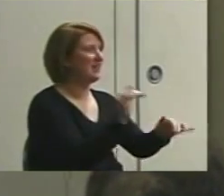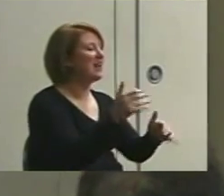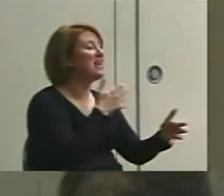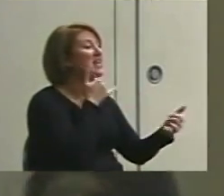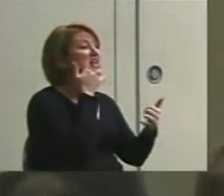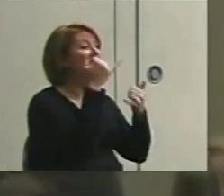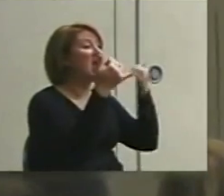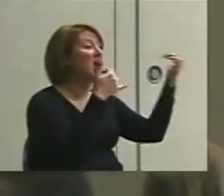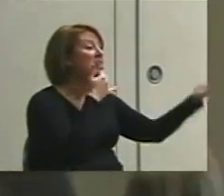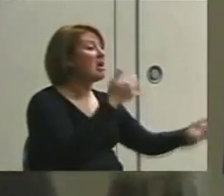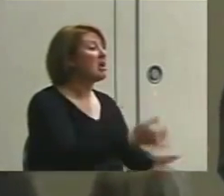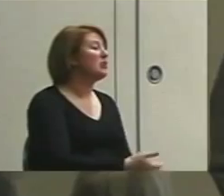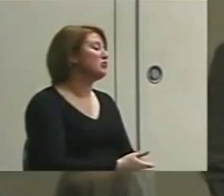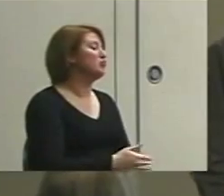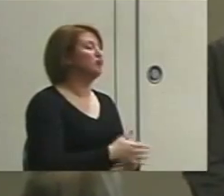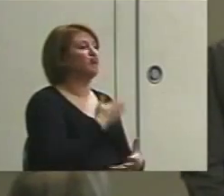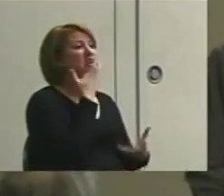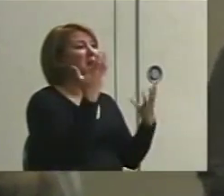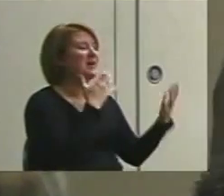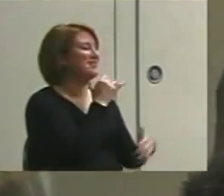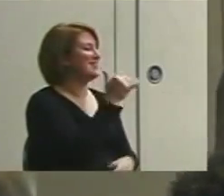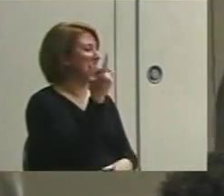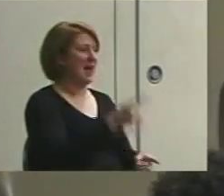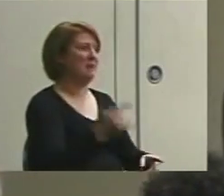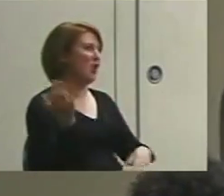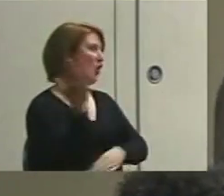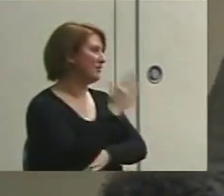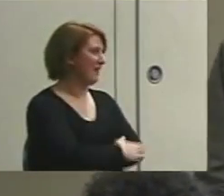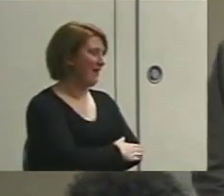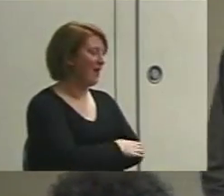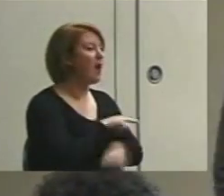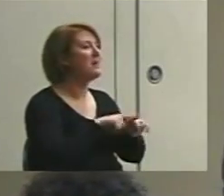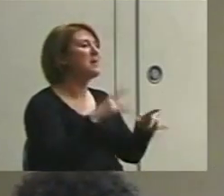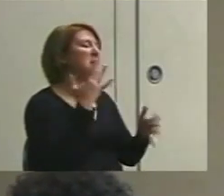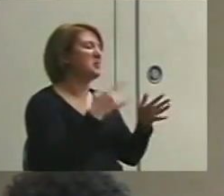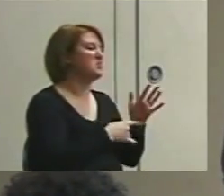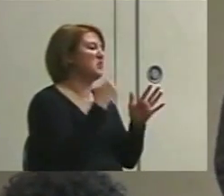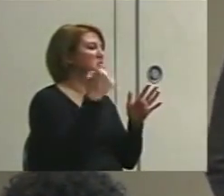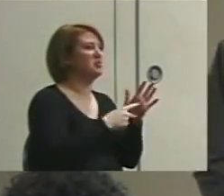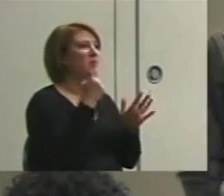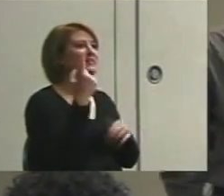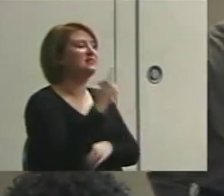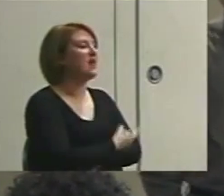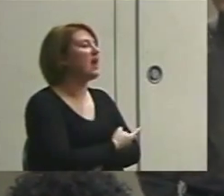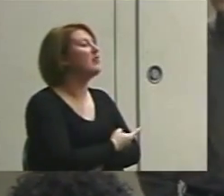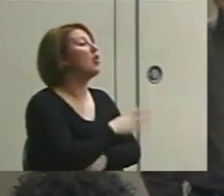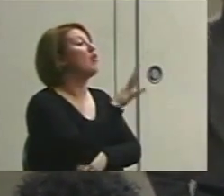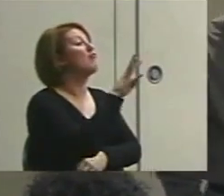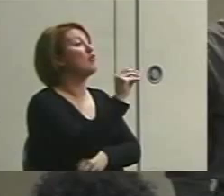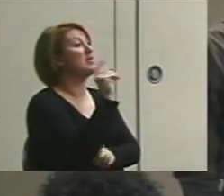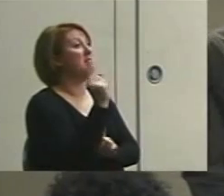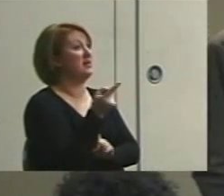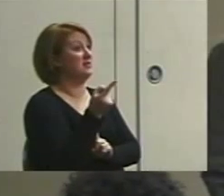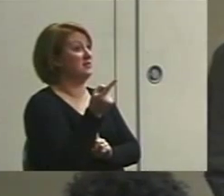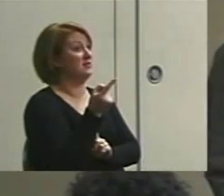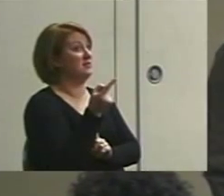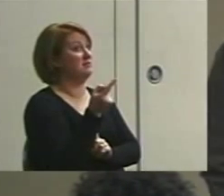screaming, and let's say that doesn't happen all day long, but that may be just once or twice a day, then 40 minutes is